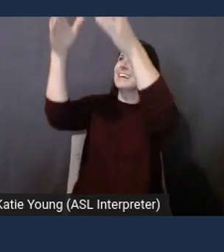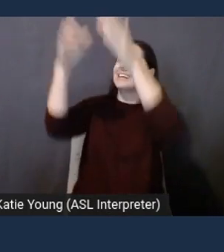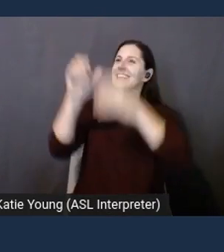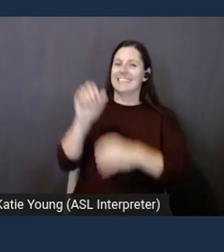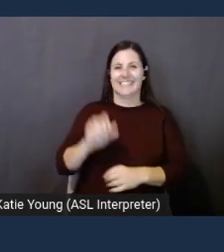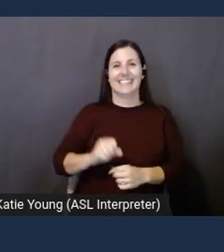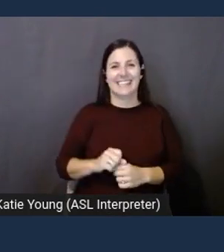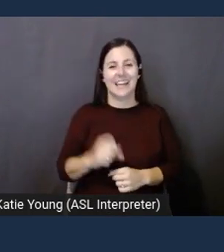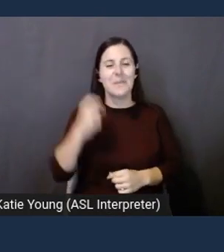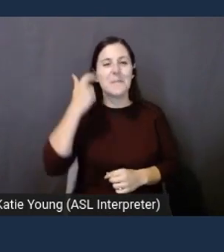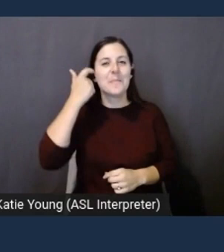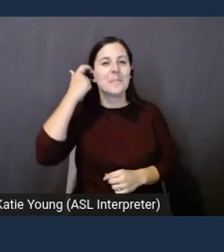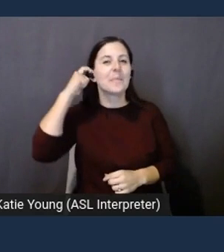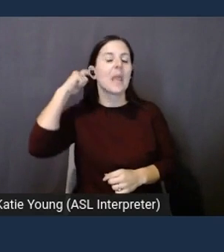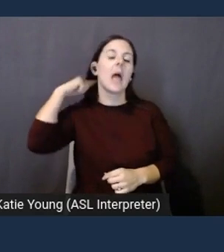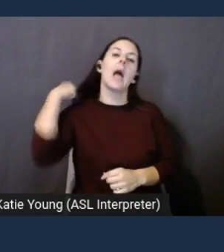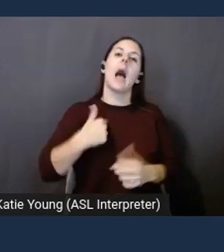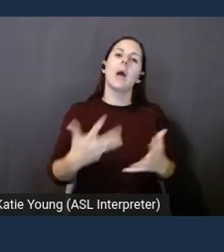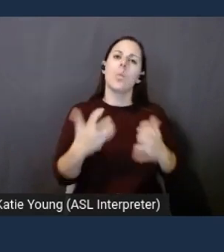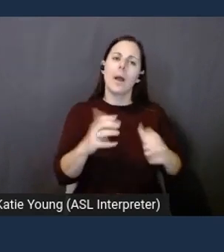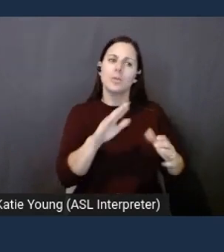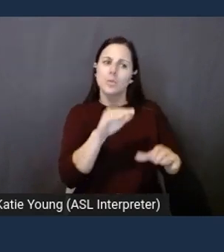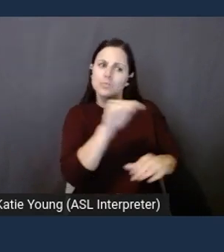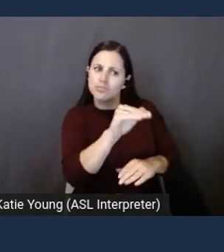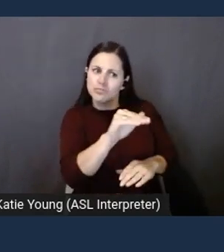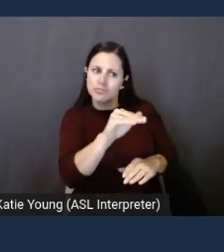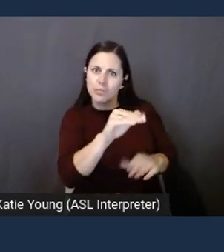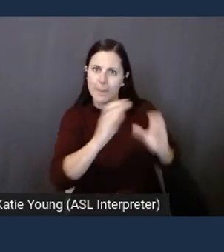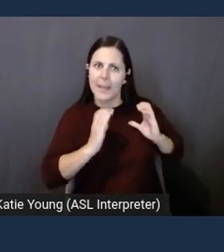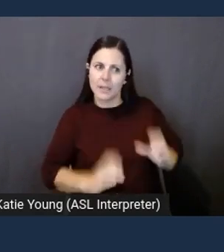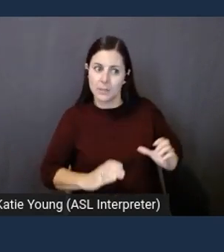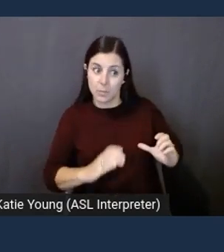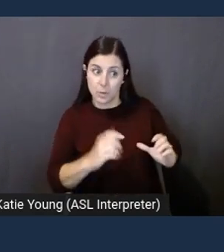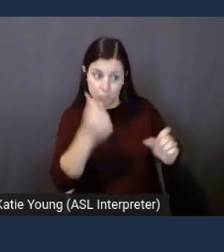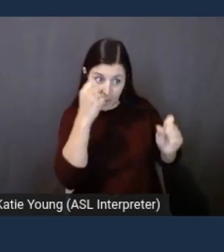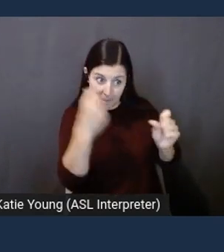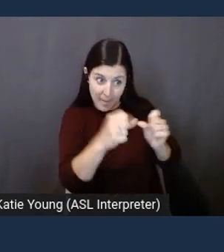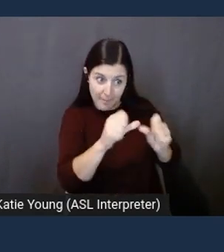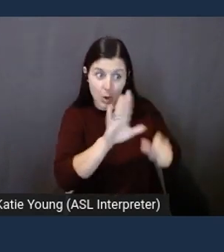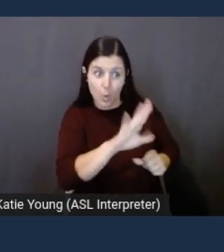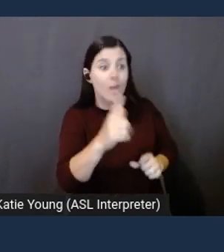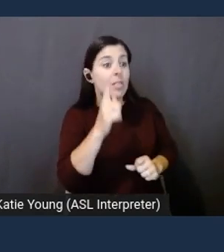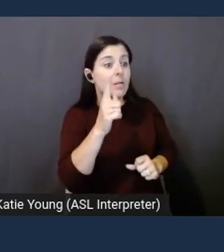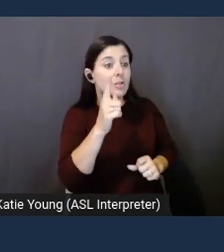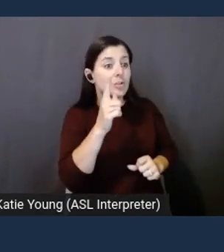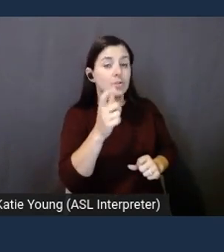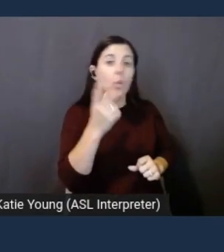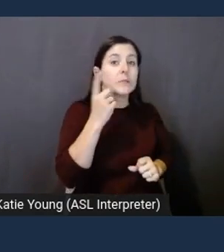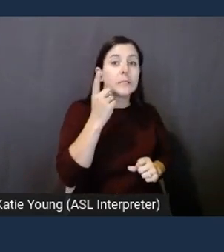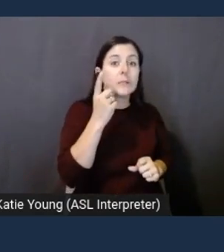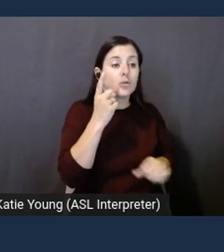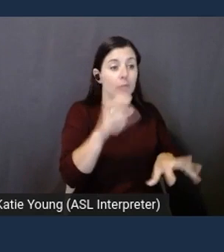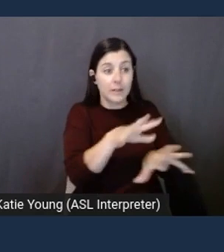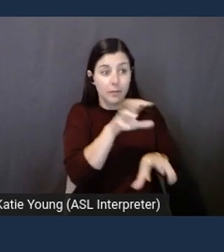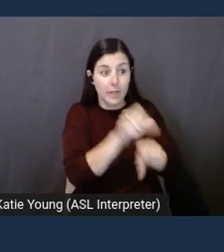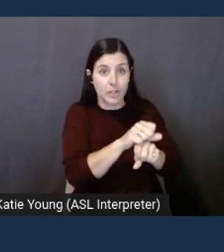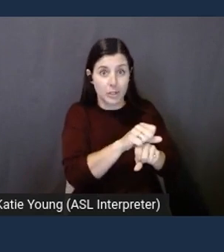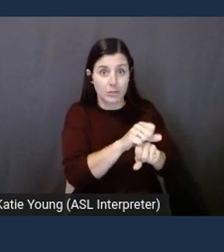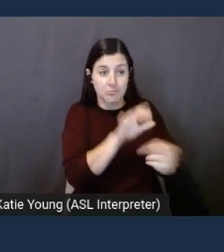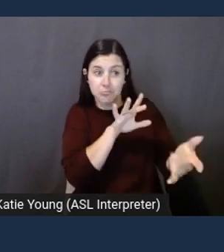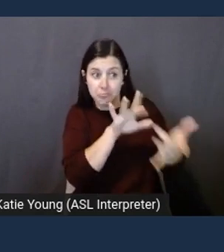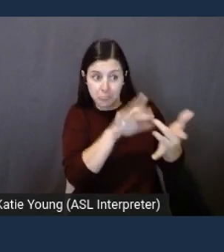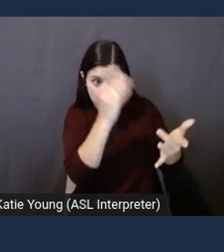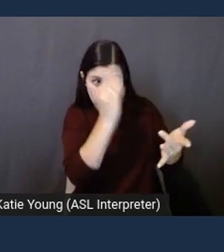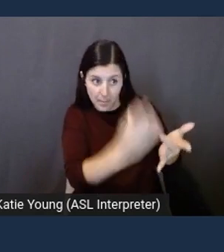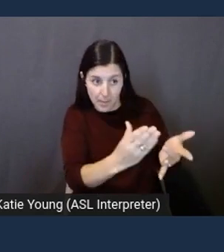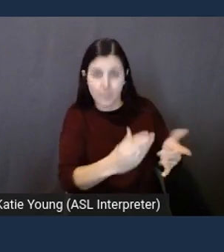And I want to remind my customers about their upcoming lunch and dinner reservations. My customers